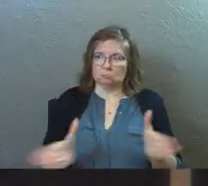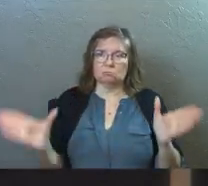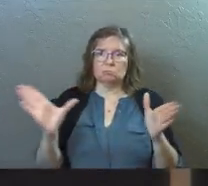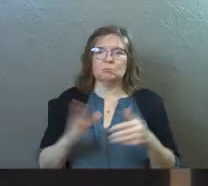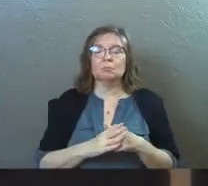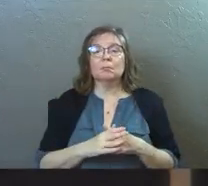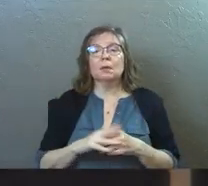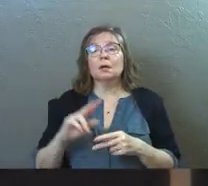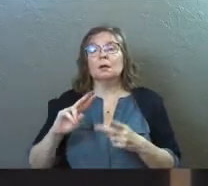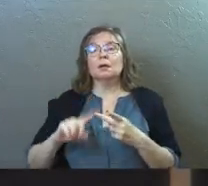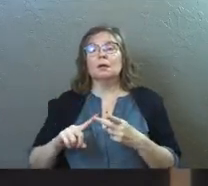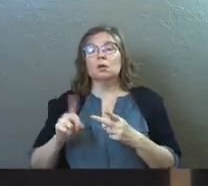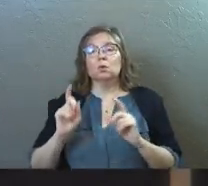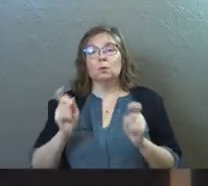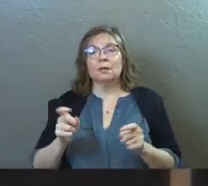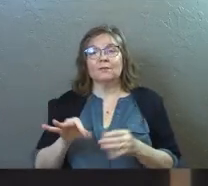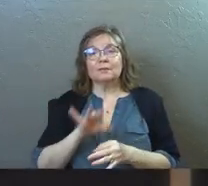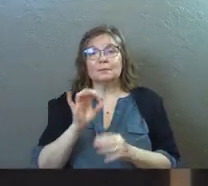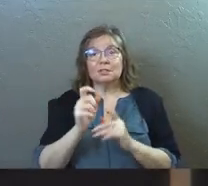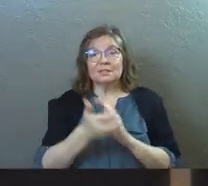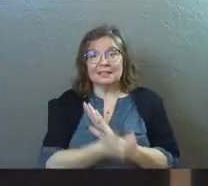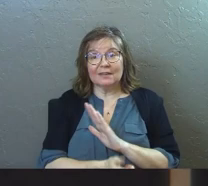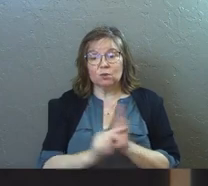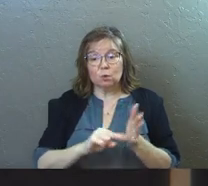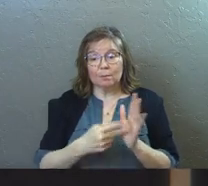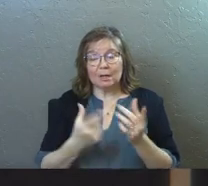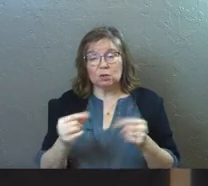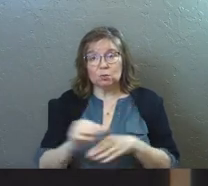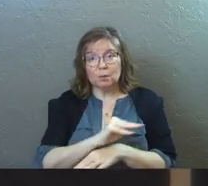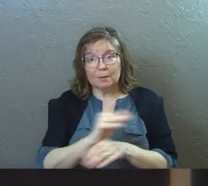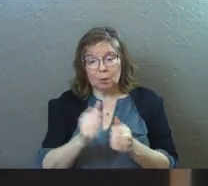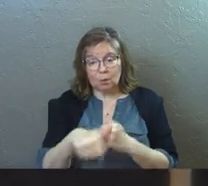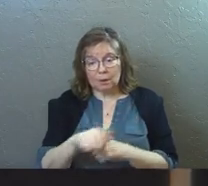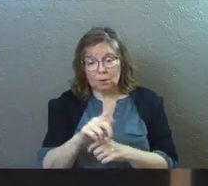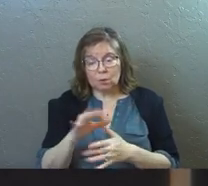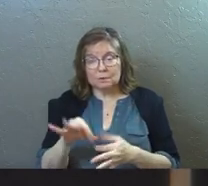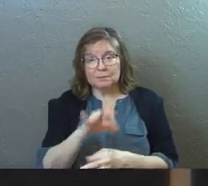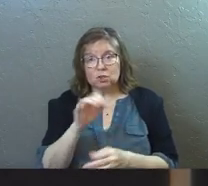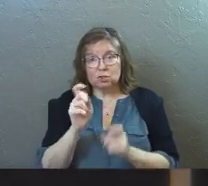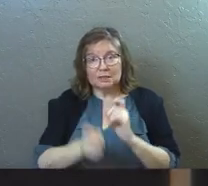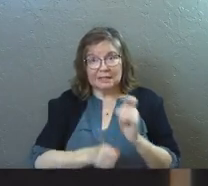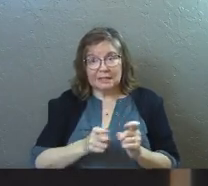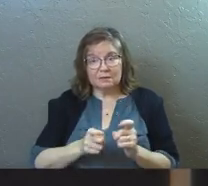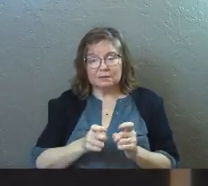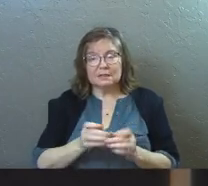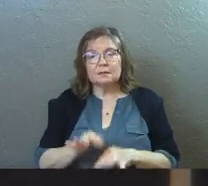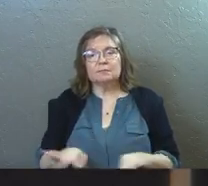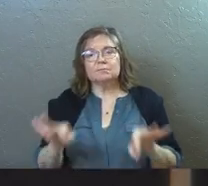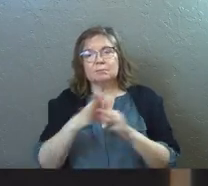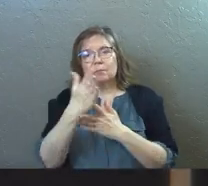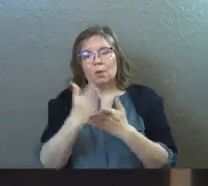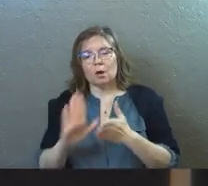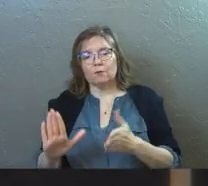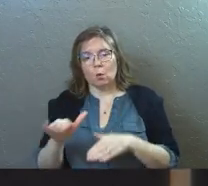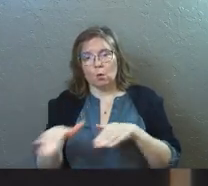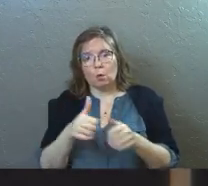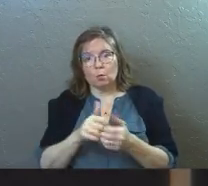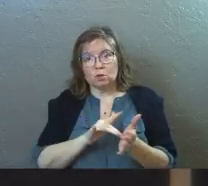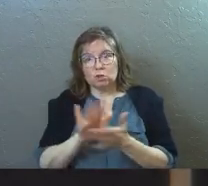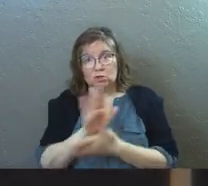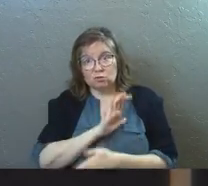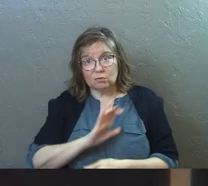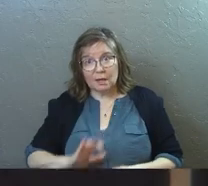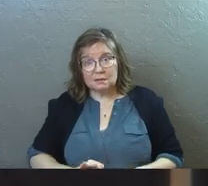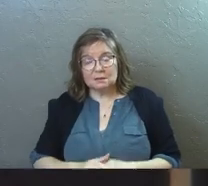the second thing is you were given spiritual gifts and you were meant to do ministry with those spiritual gifts. It is an essential part of your walk with